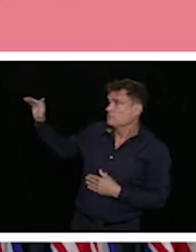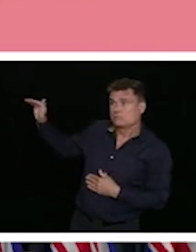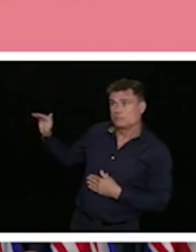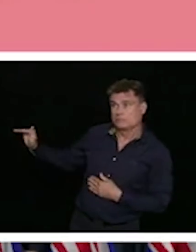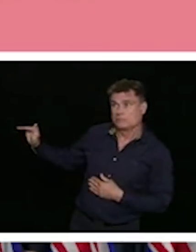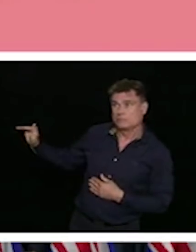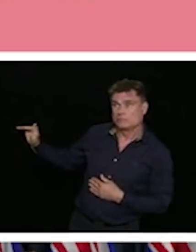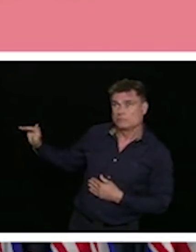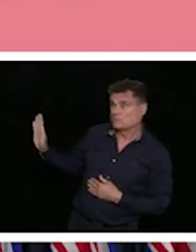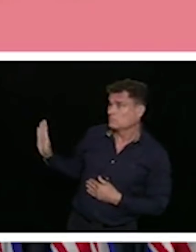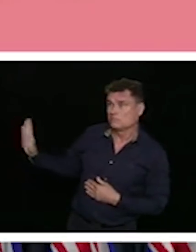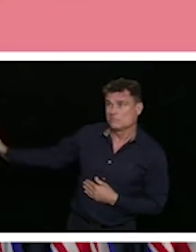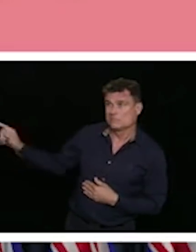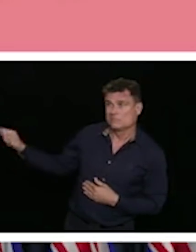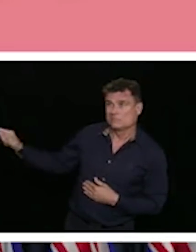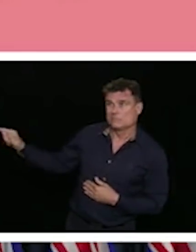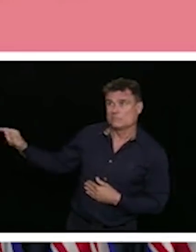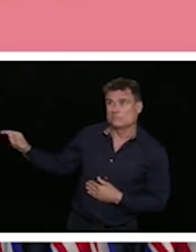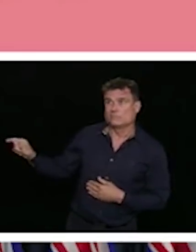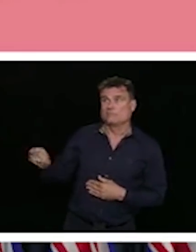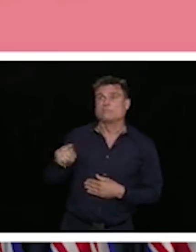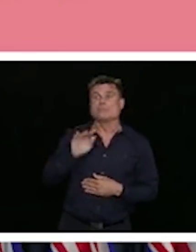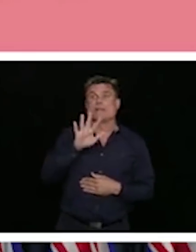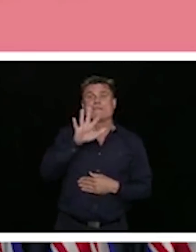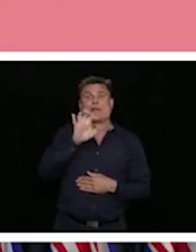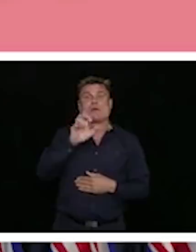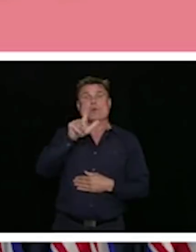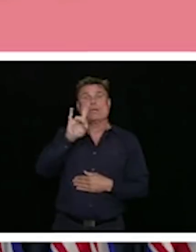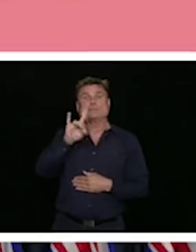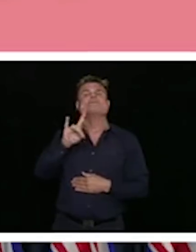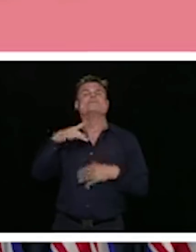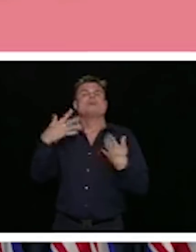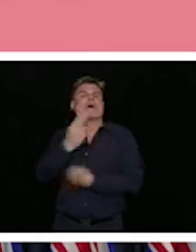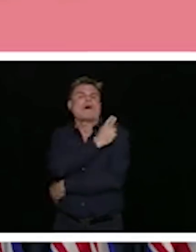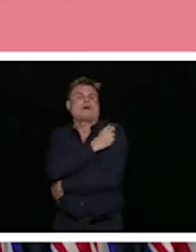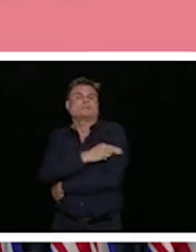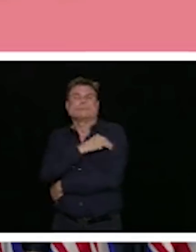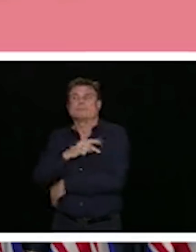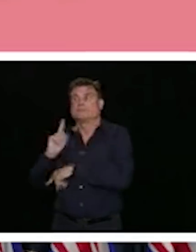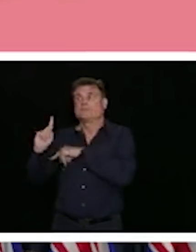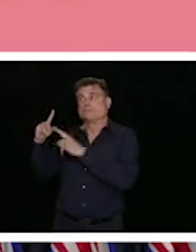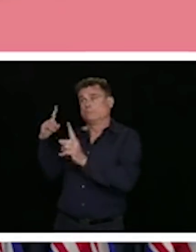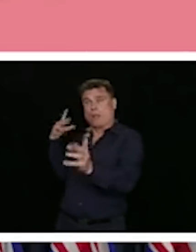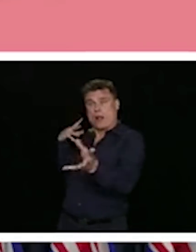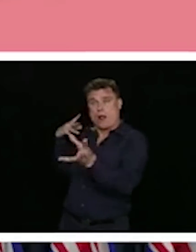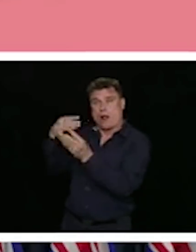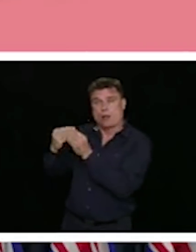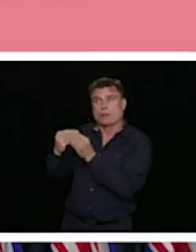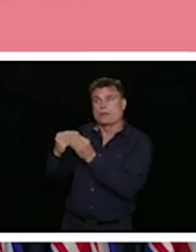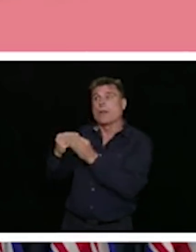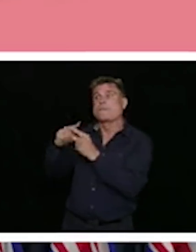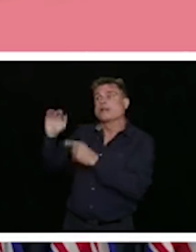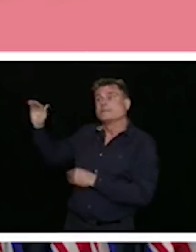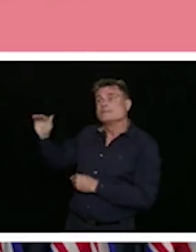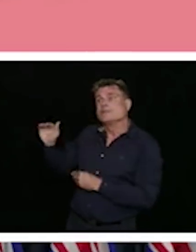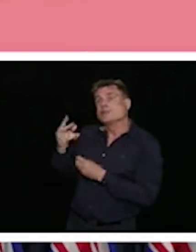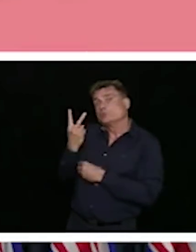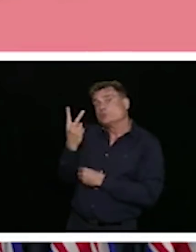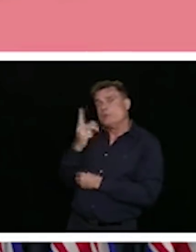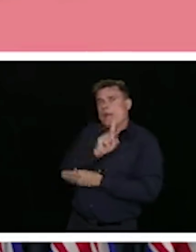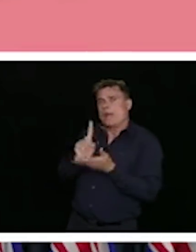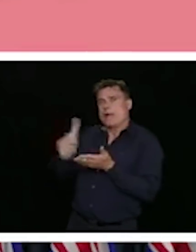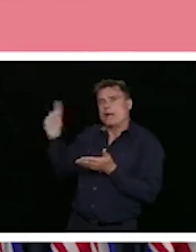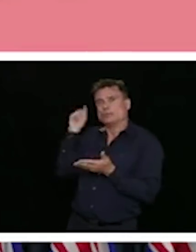week. Again, a very small percentage in hospital currently. And as of July 9th when this data was